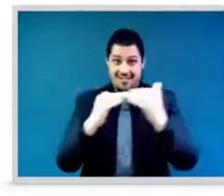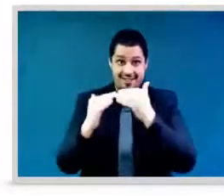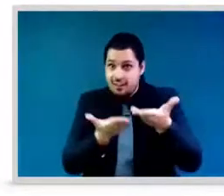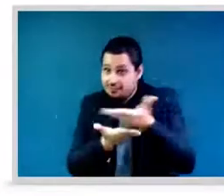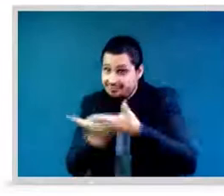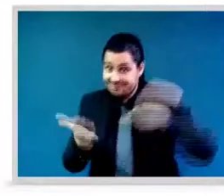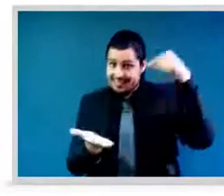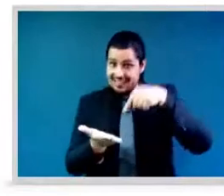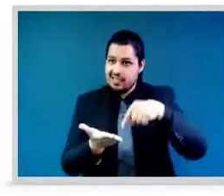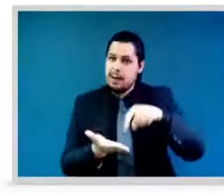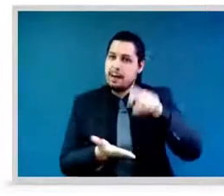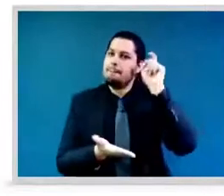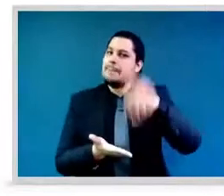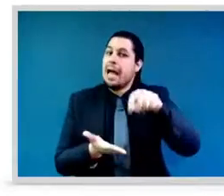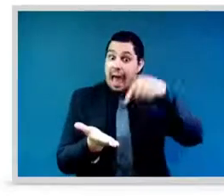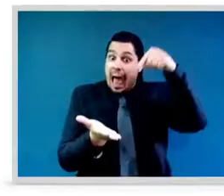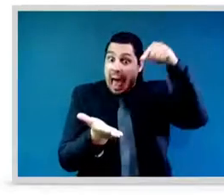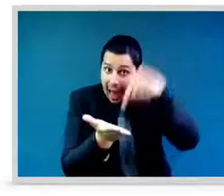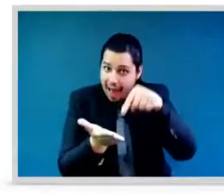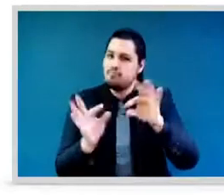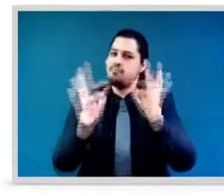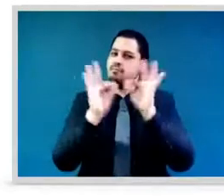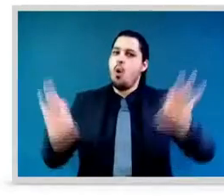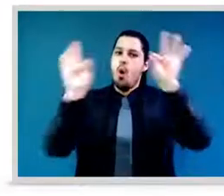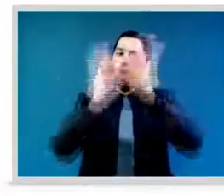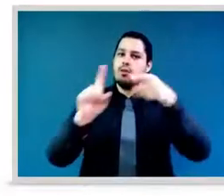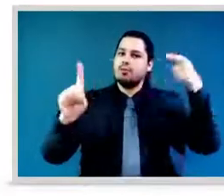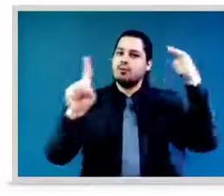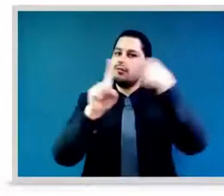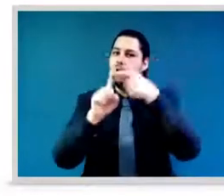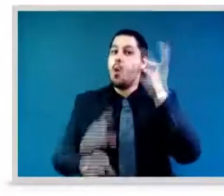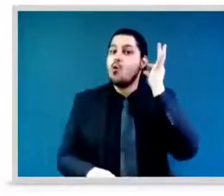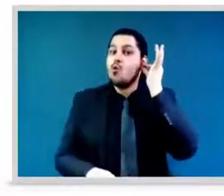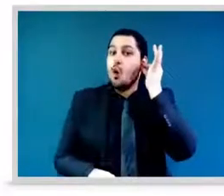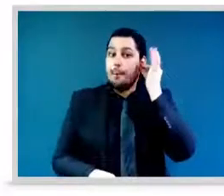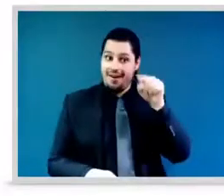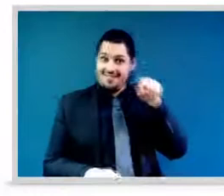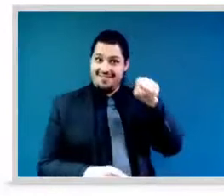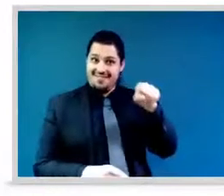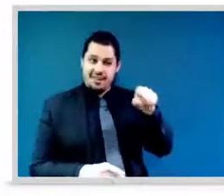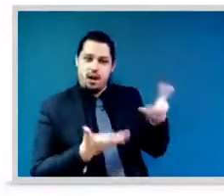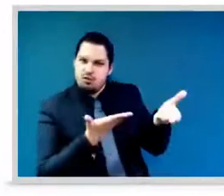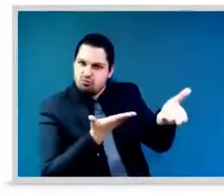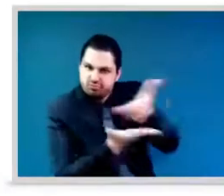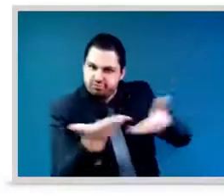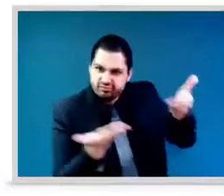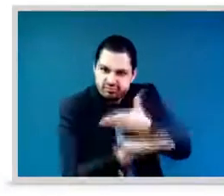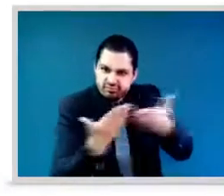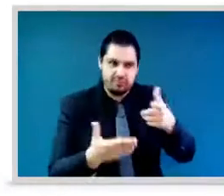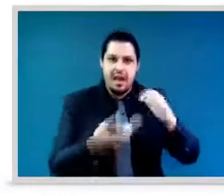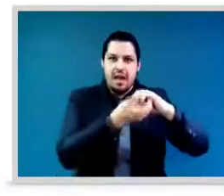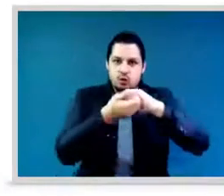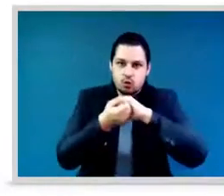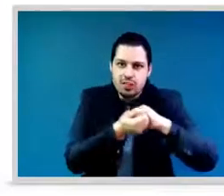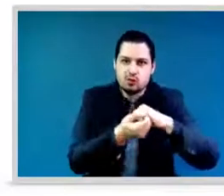we are so broad. We have women, we have corporations, we have philanthropists, have academics, we have member